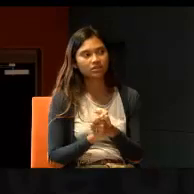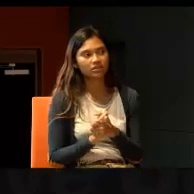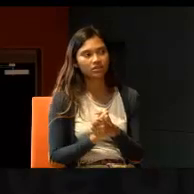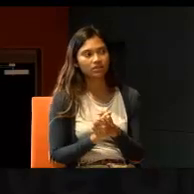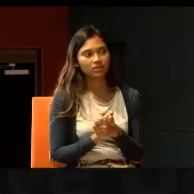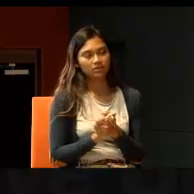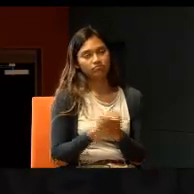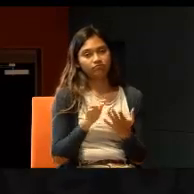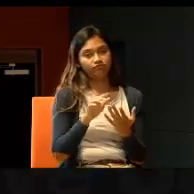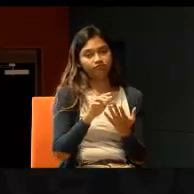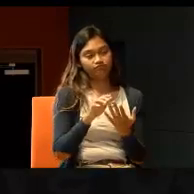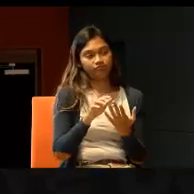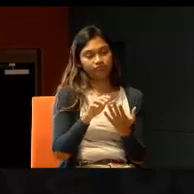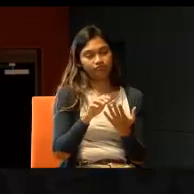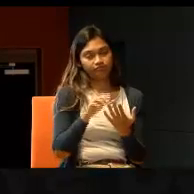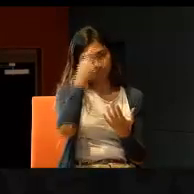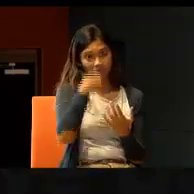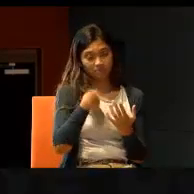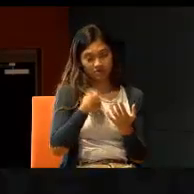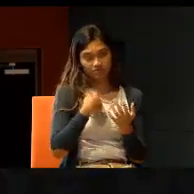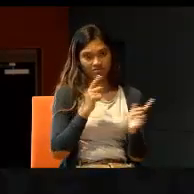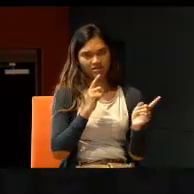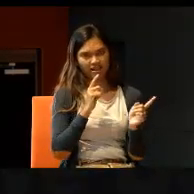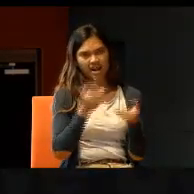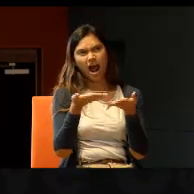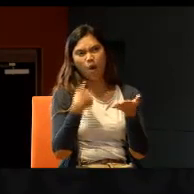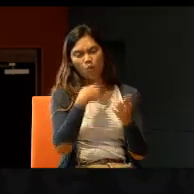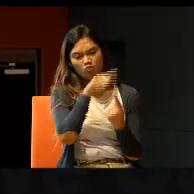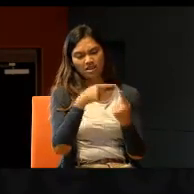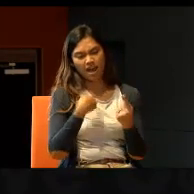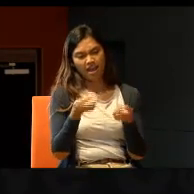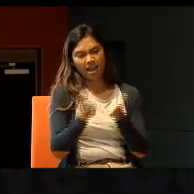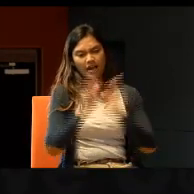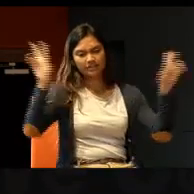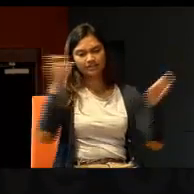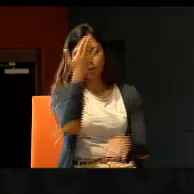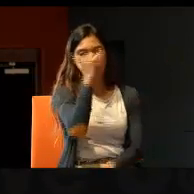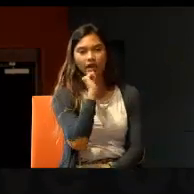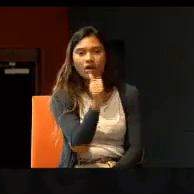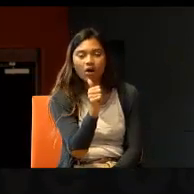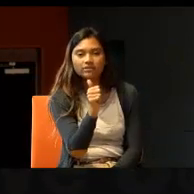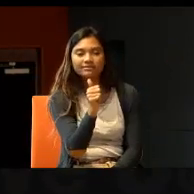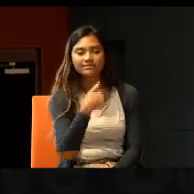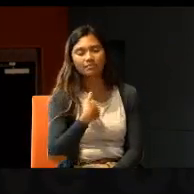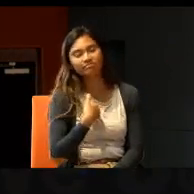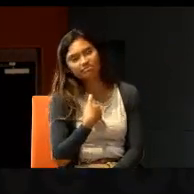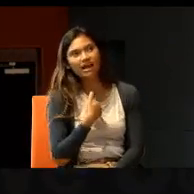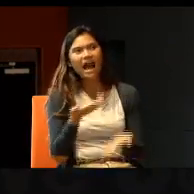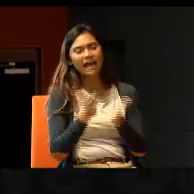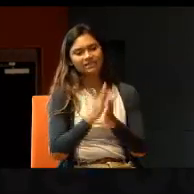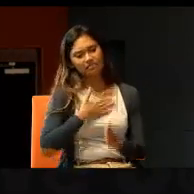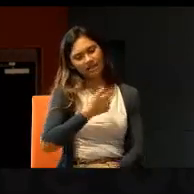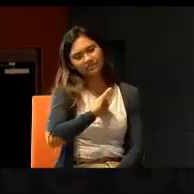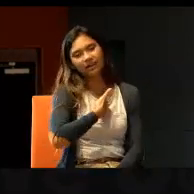when I talk about, when I ask why not, I am actually asking myself, and maybe